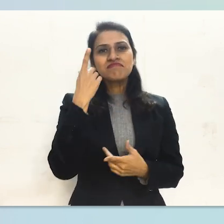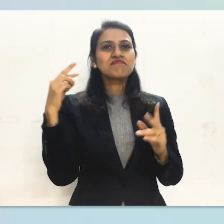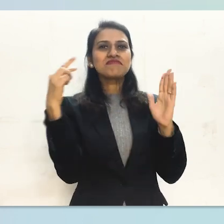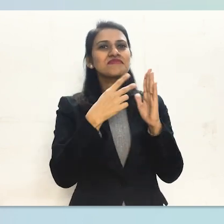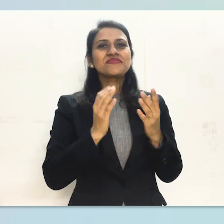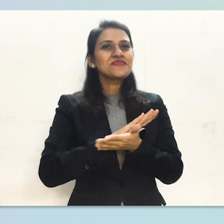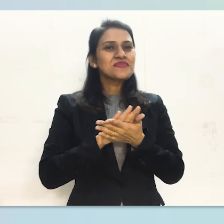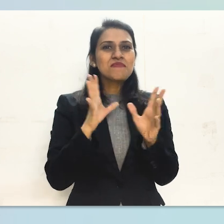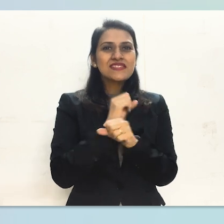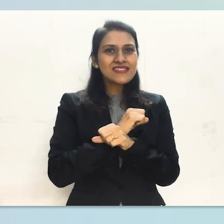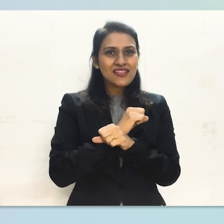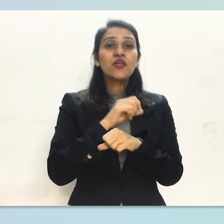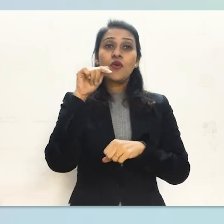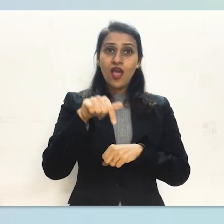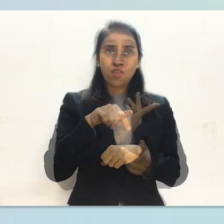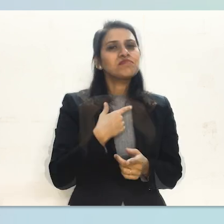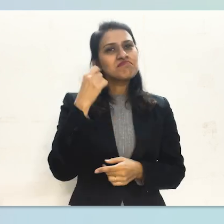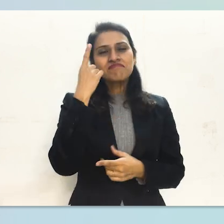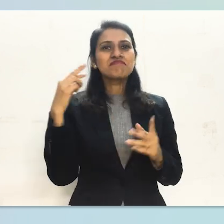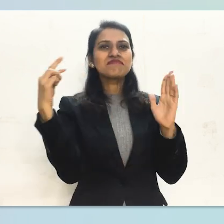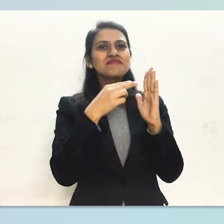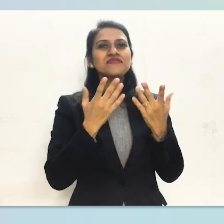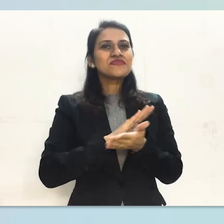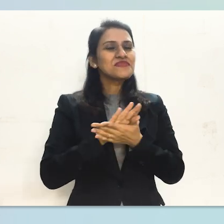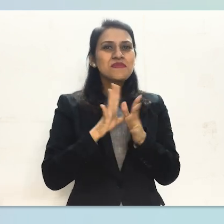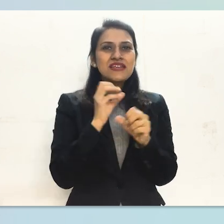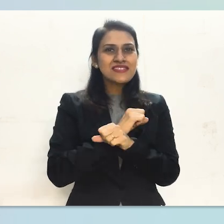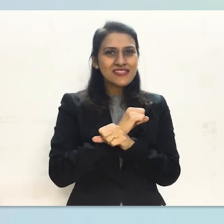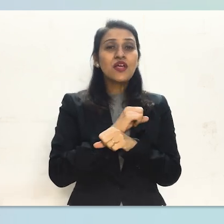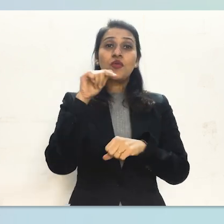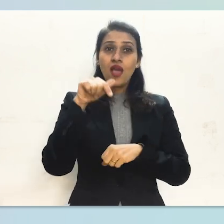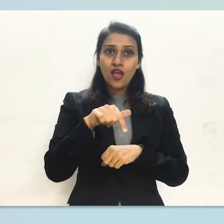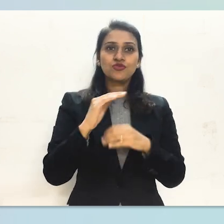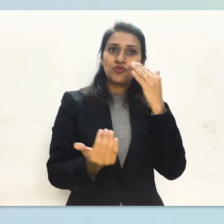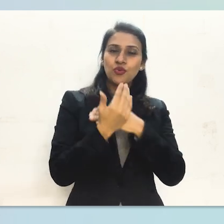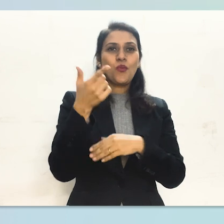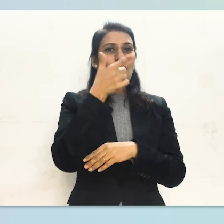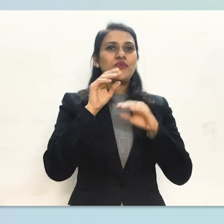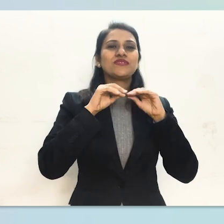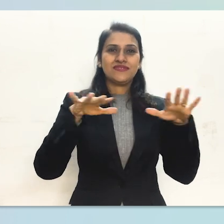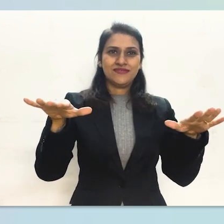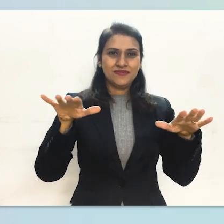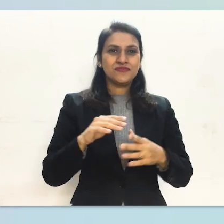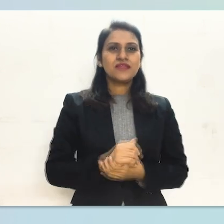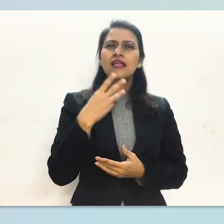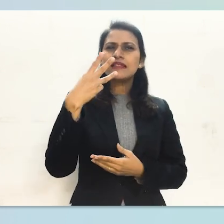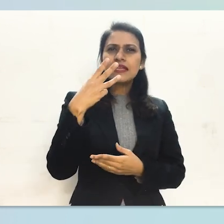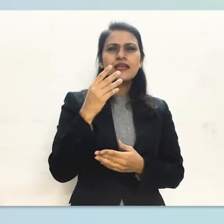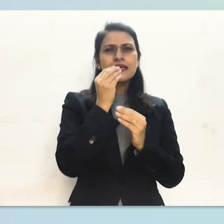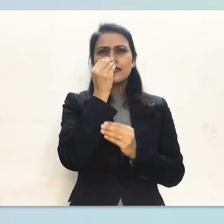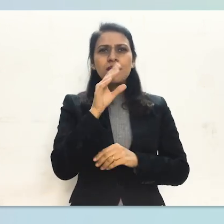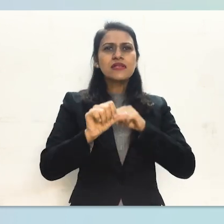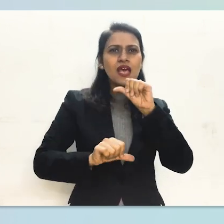post in 4 easy steps. Step 1. Next time when you put a photo on Facebook, click on edit post.